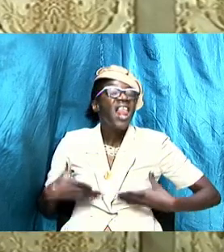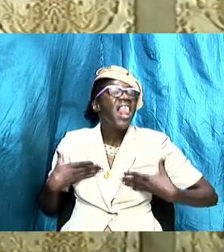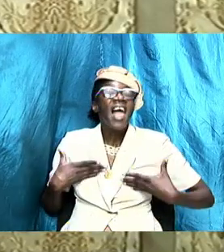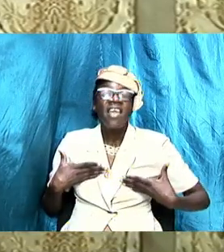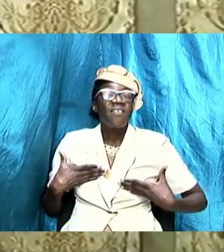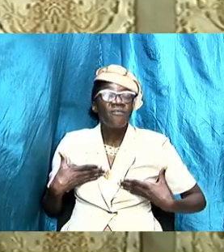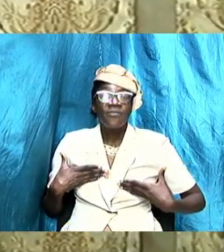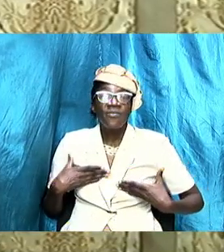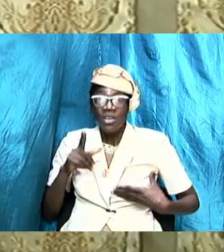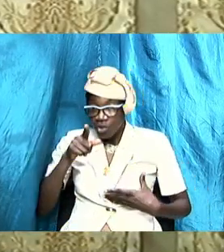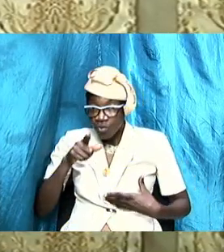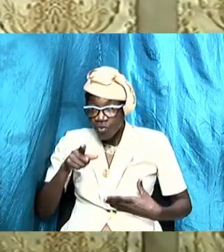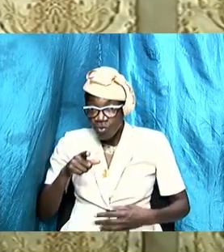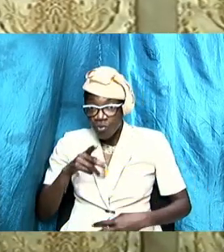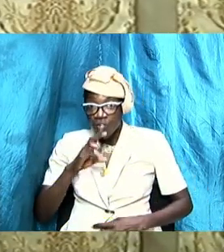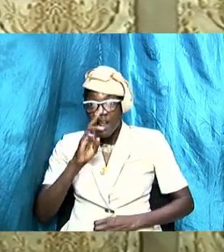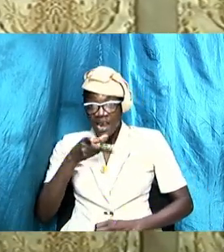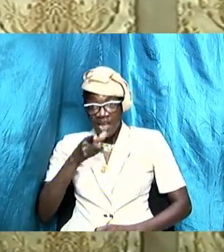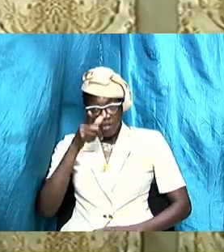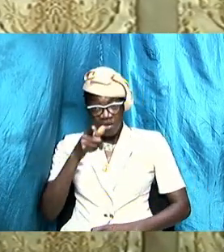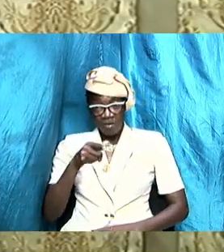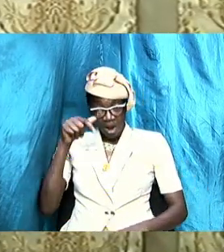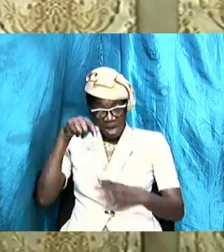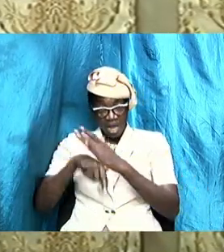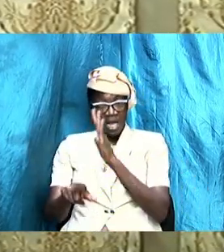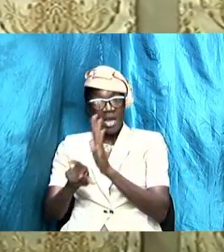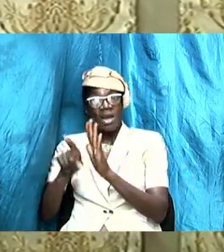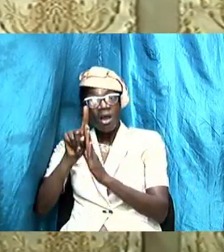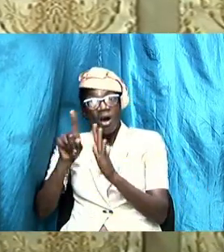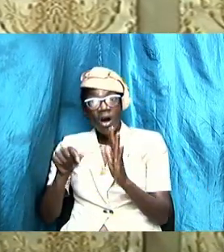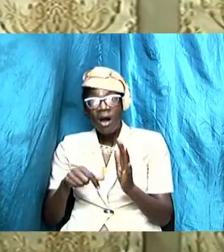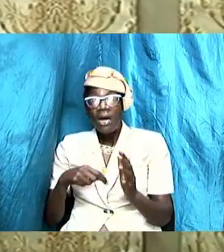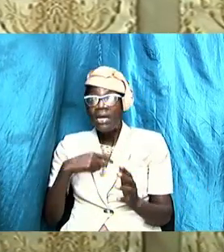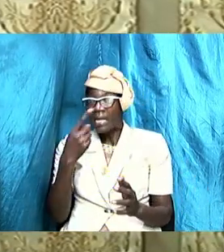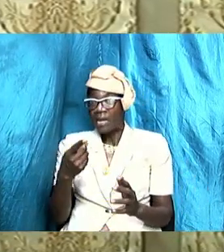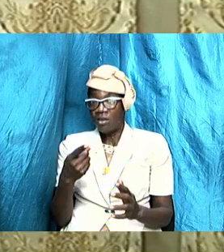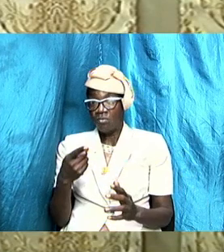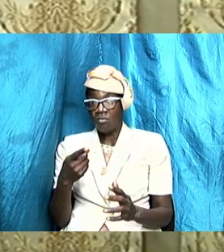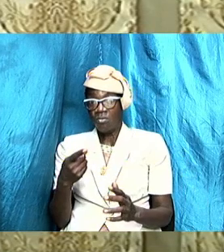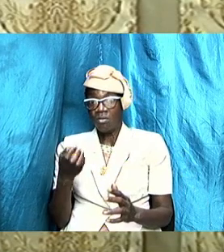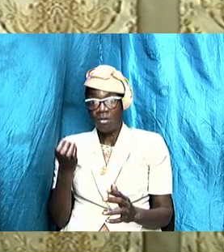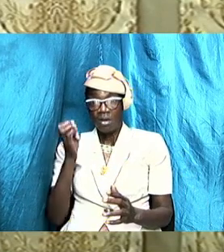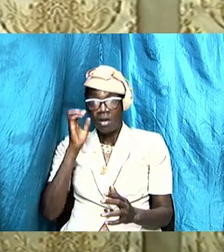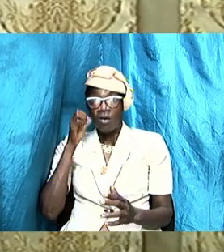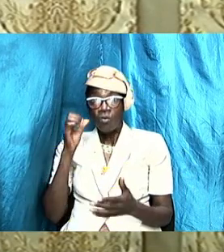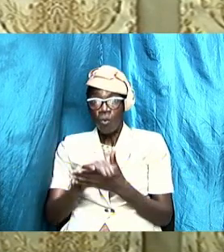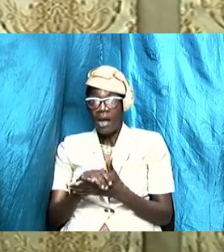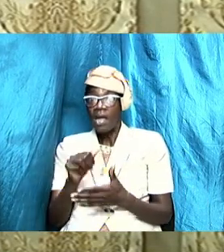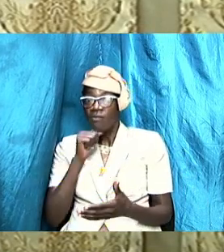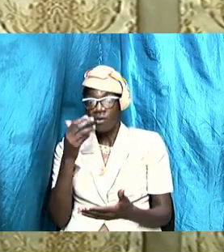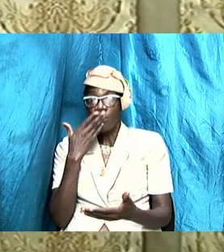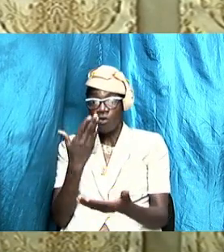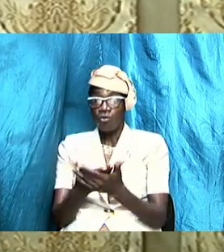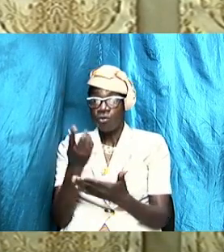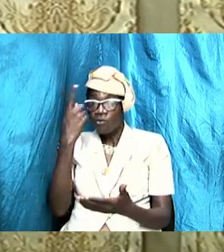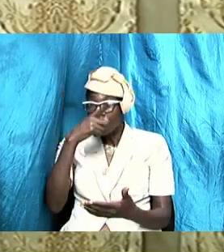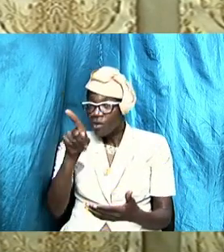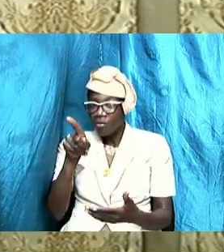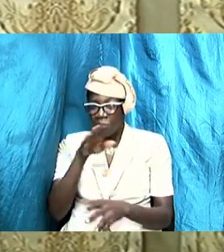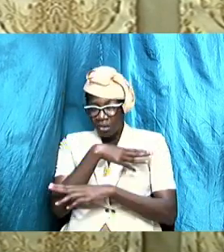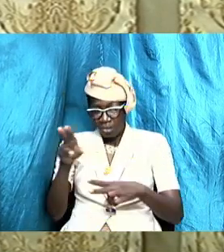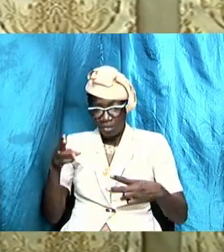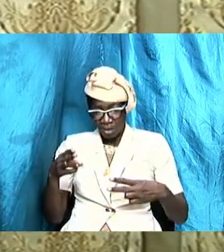to let your in-law tell you that she's not good for you you don't have to be disrespectful